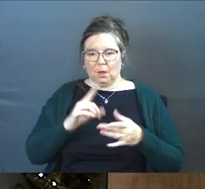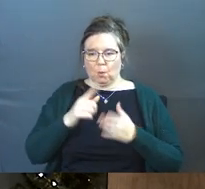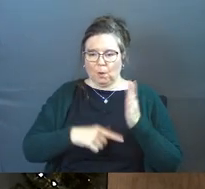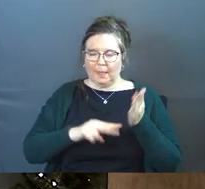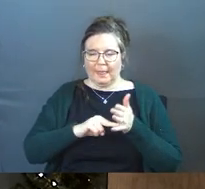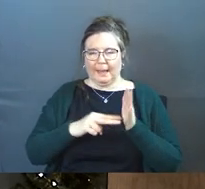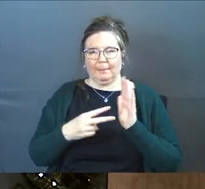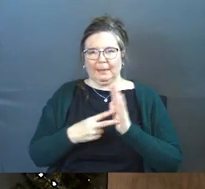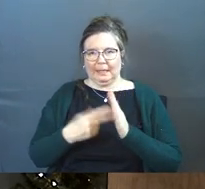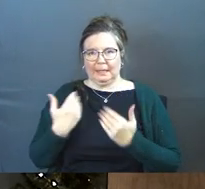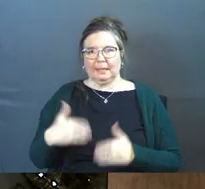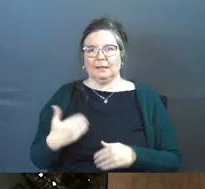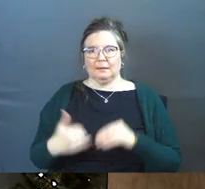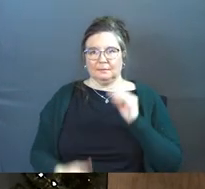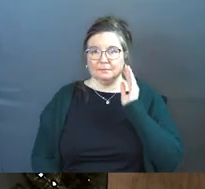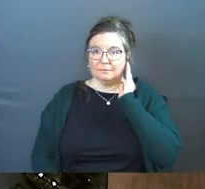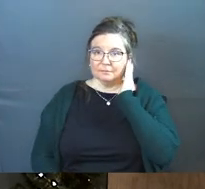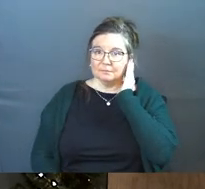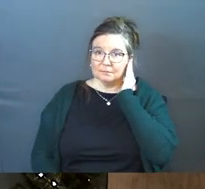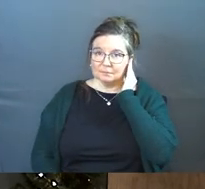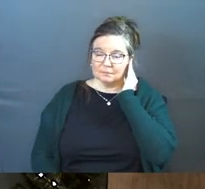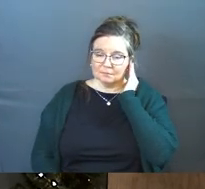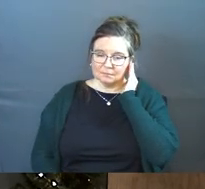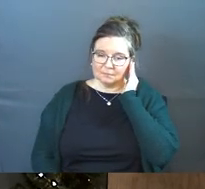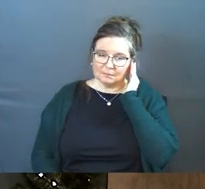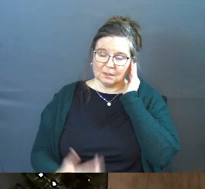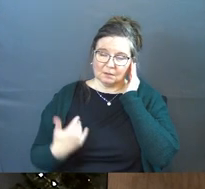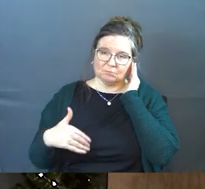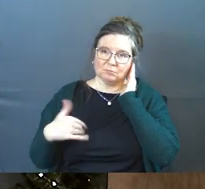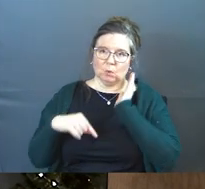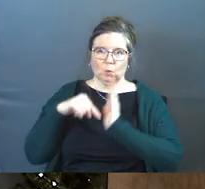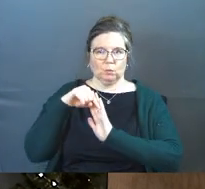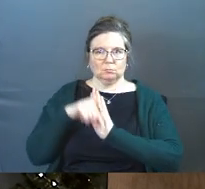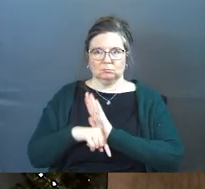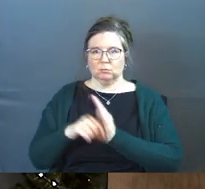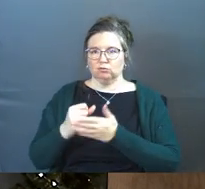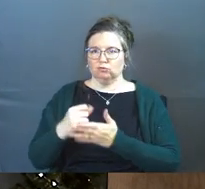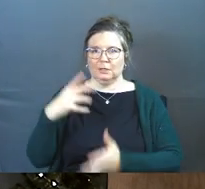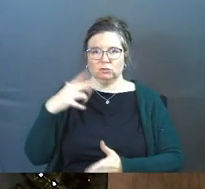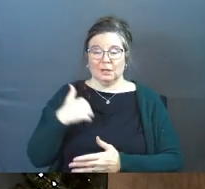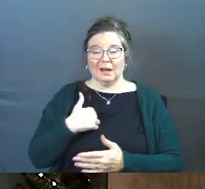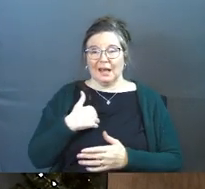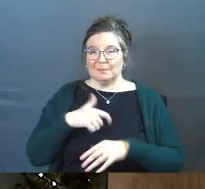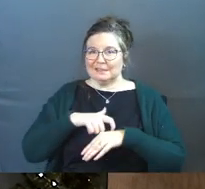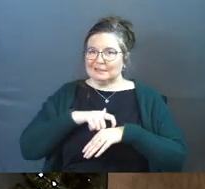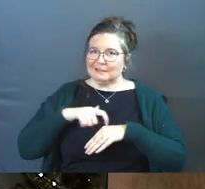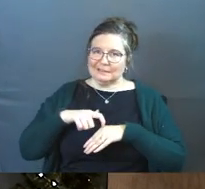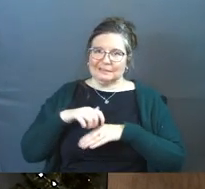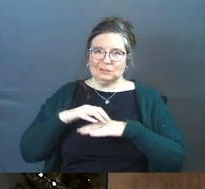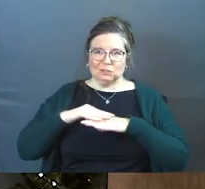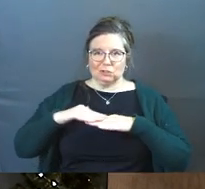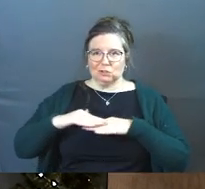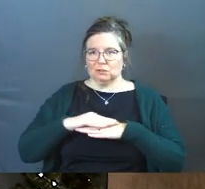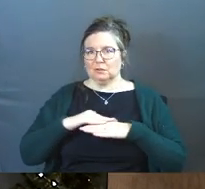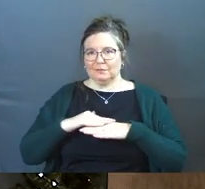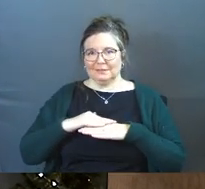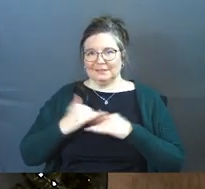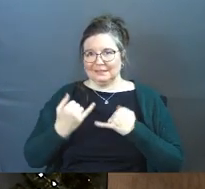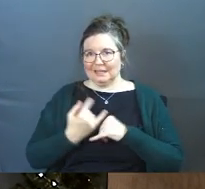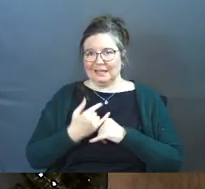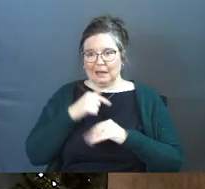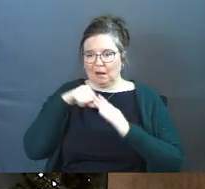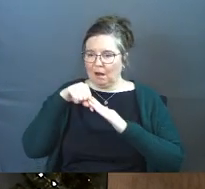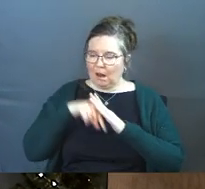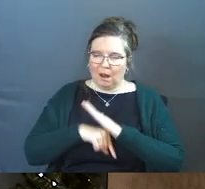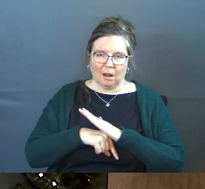what they mean because they're so rich. And I'm just going to scratch the surface of many of them this morning.